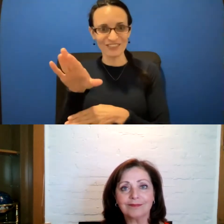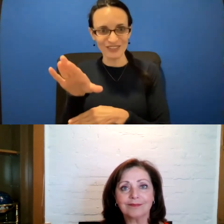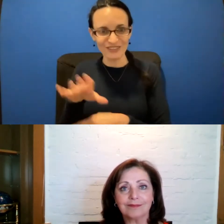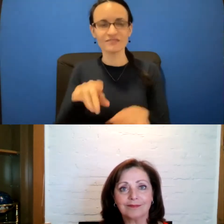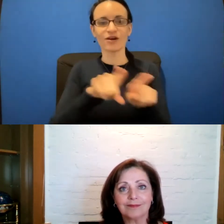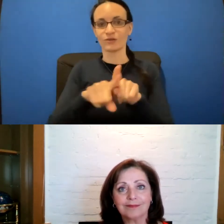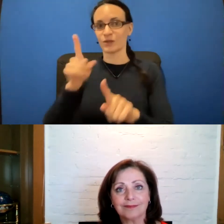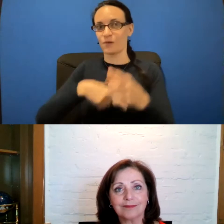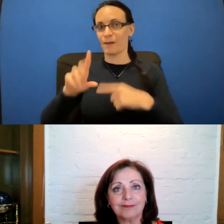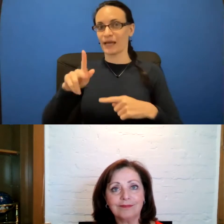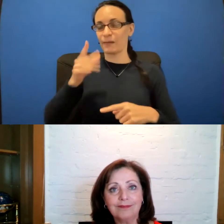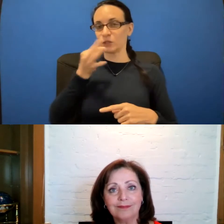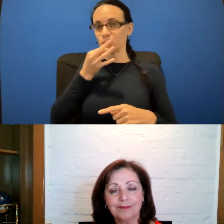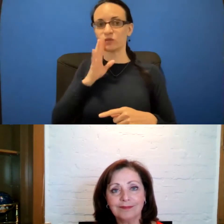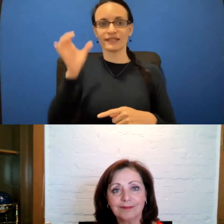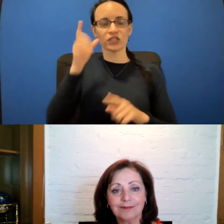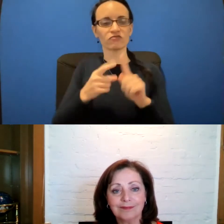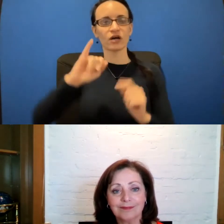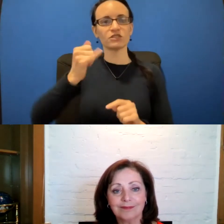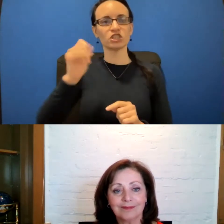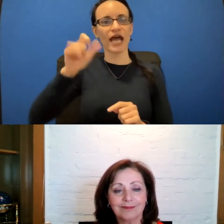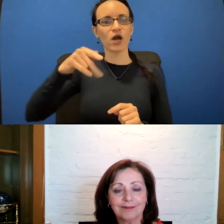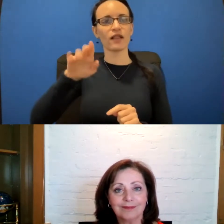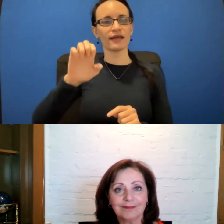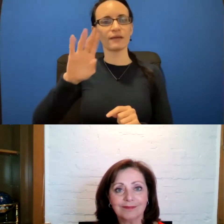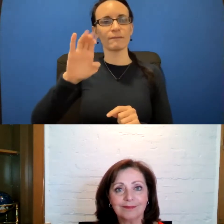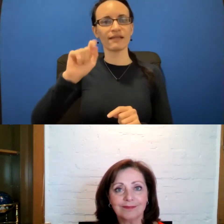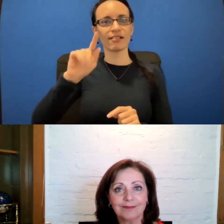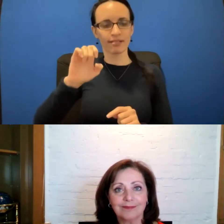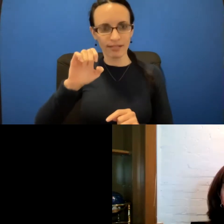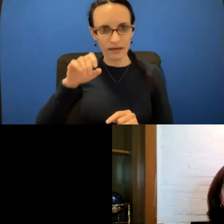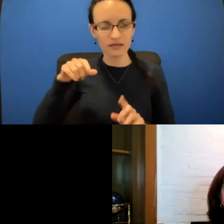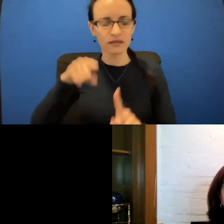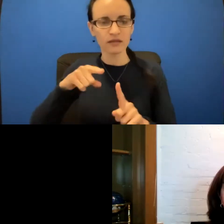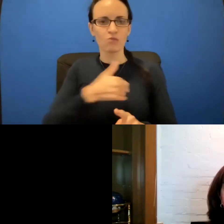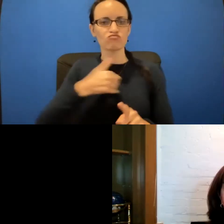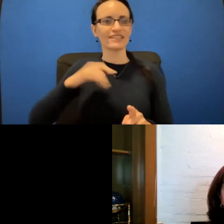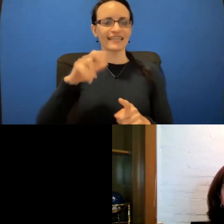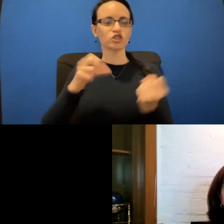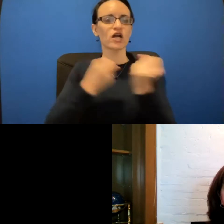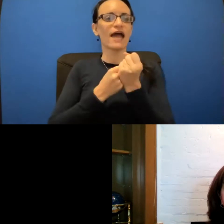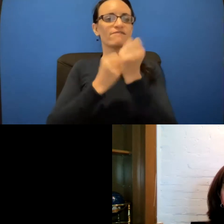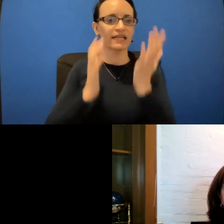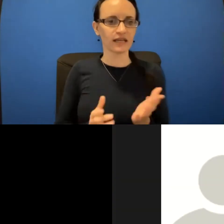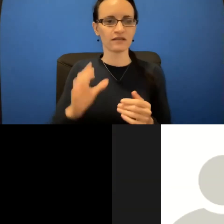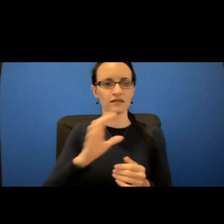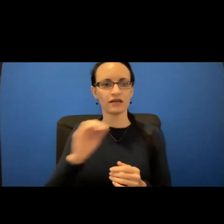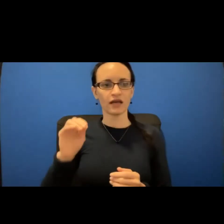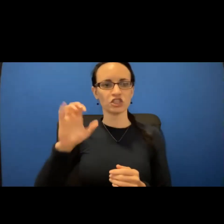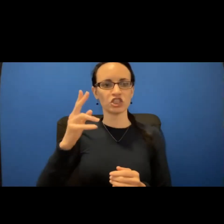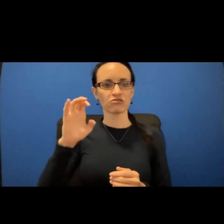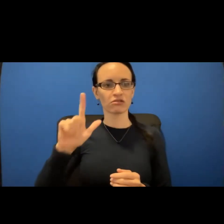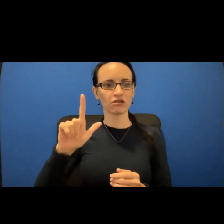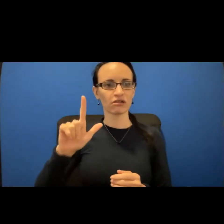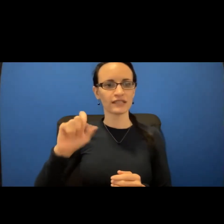program later, you're going to hear from Jacqueline Beal, an inspiring and tireless breast cancer advocate, and also from Cheryl Skillen, the co-founder